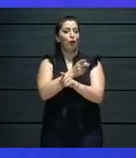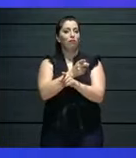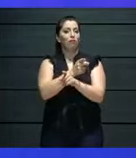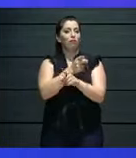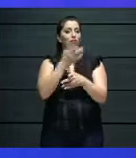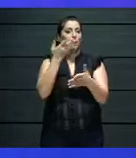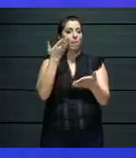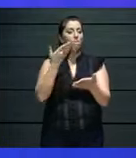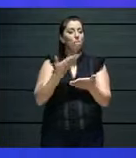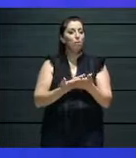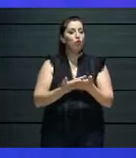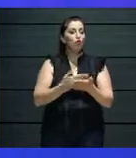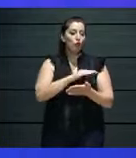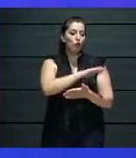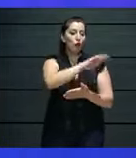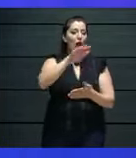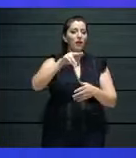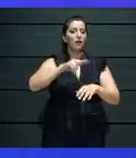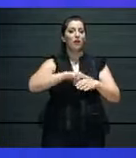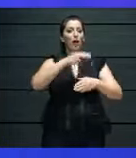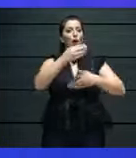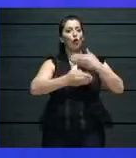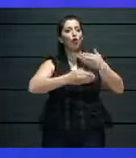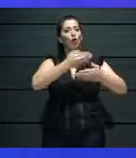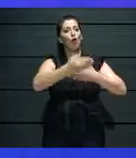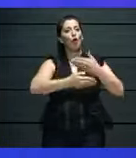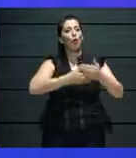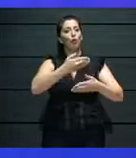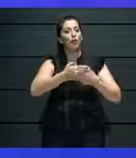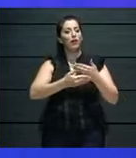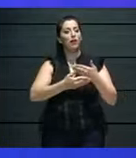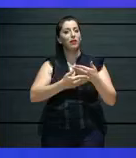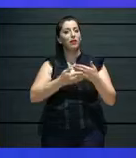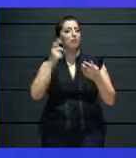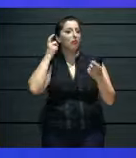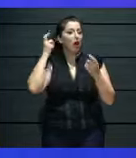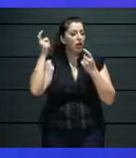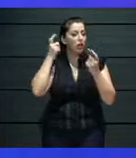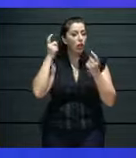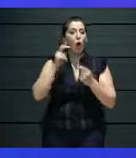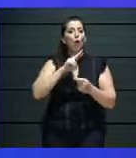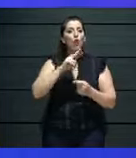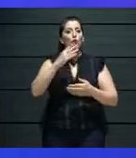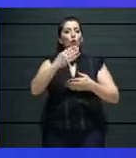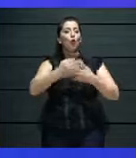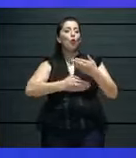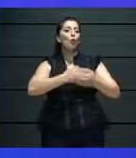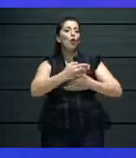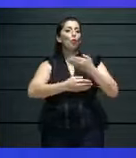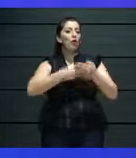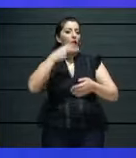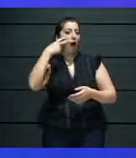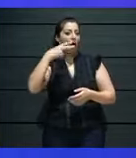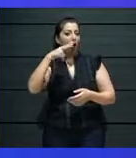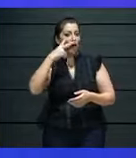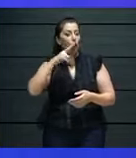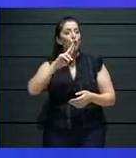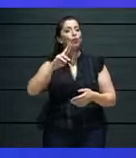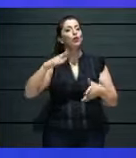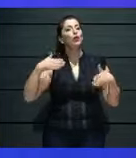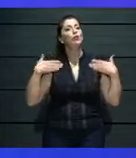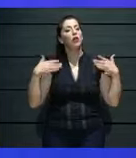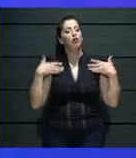And therefore, we have to be very, very creative in the way how to make our